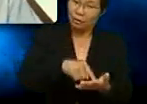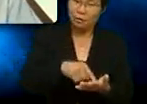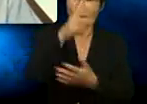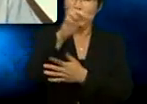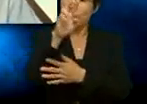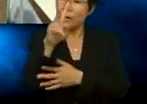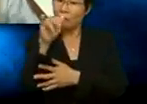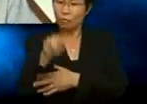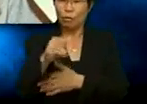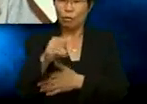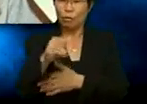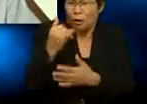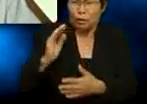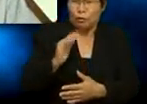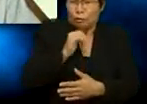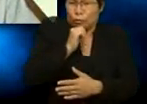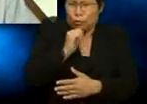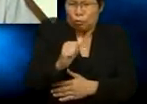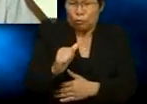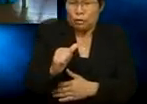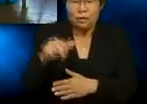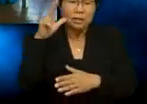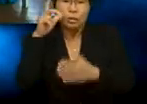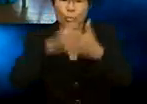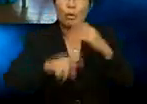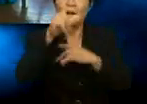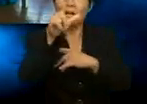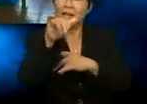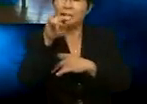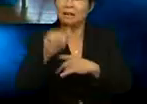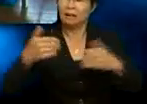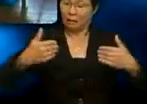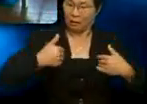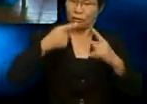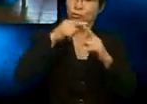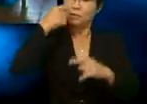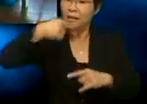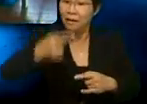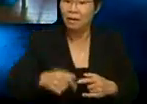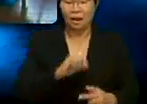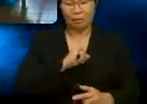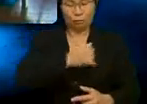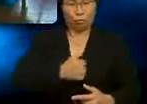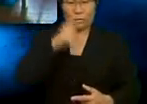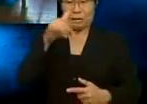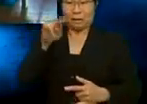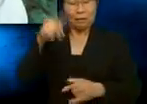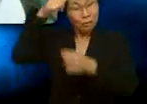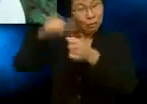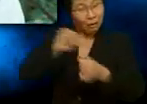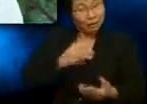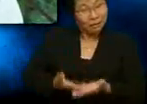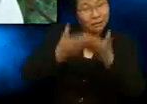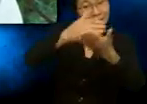why don't we listen to what Lina has to say? I'm sorry, Lina, please proceed. Do you remember I suggested some time ago